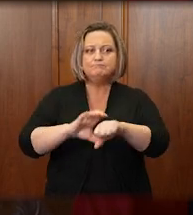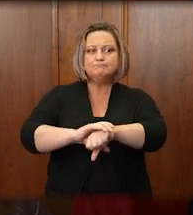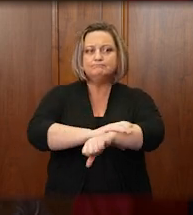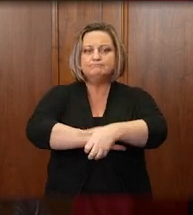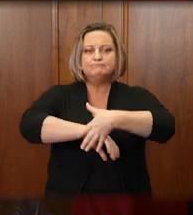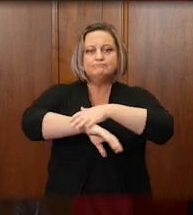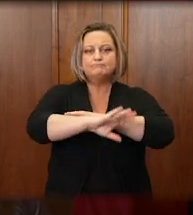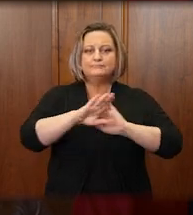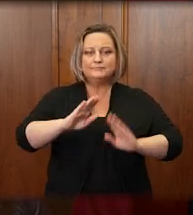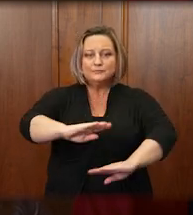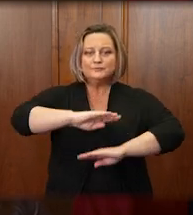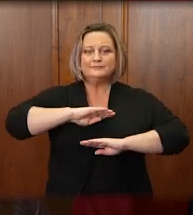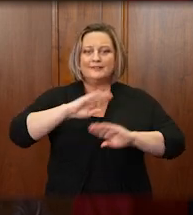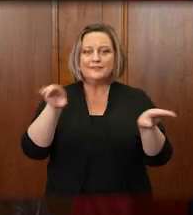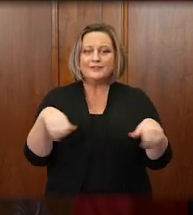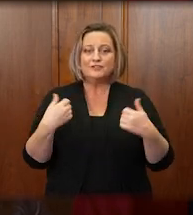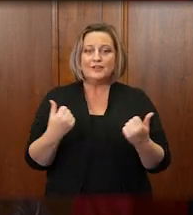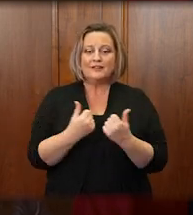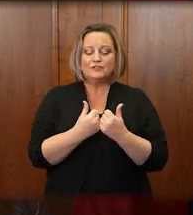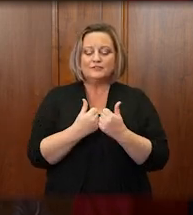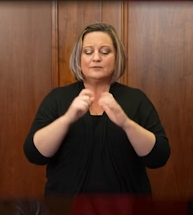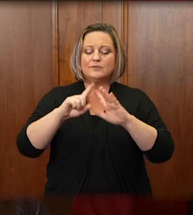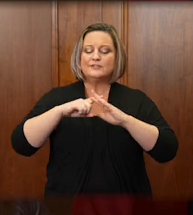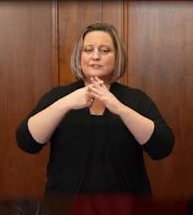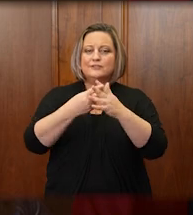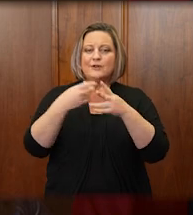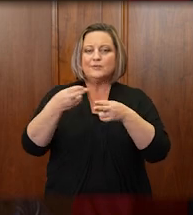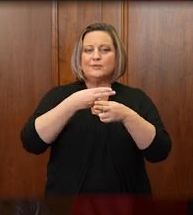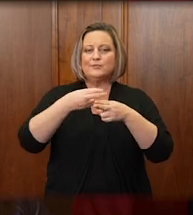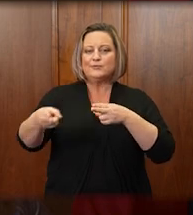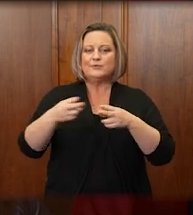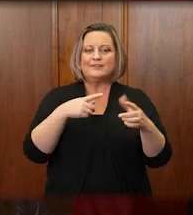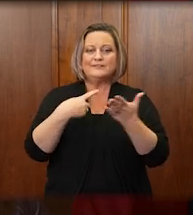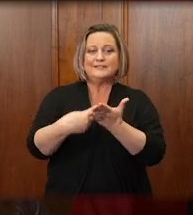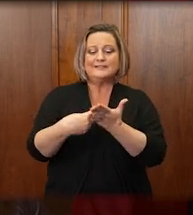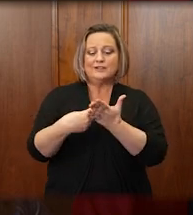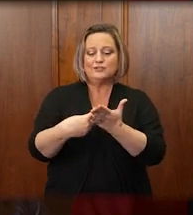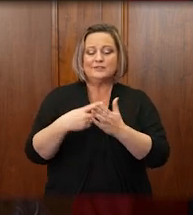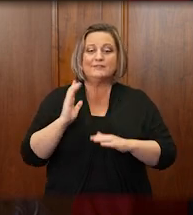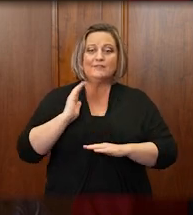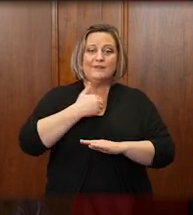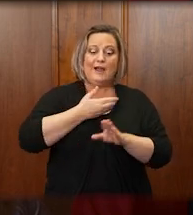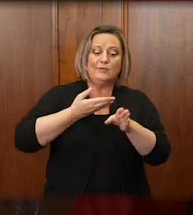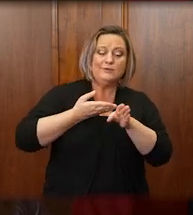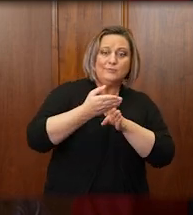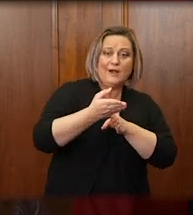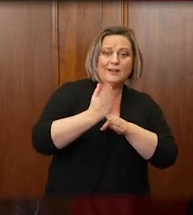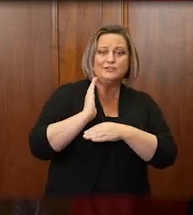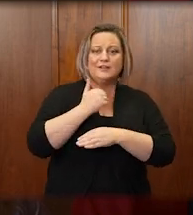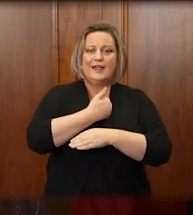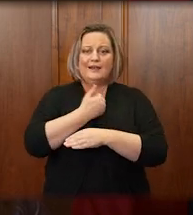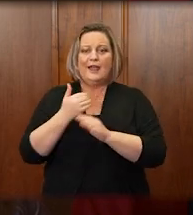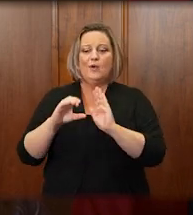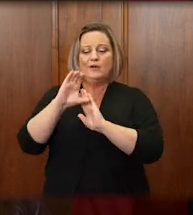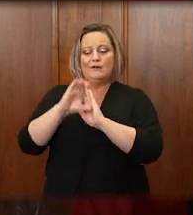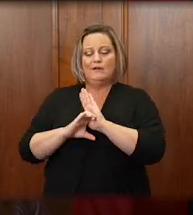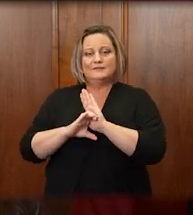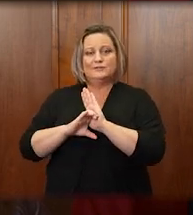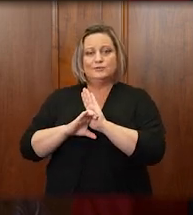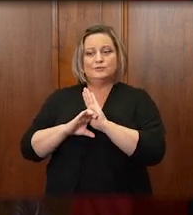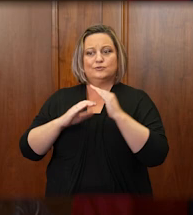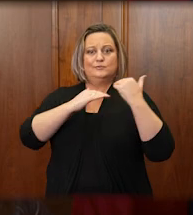I would like to begin with a brief discussion of the unique nature of our branch and our constitutional duty to continue court operations.